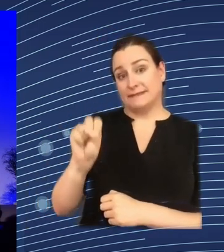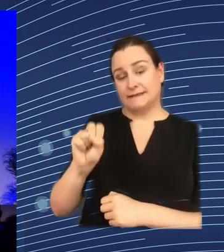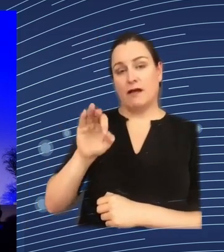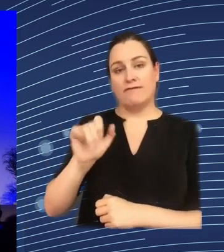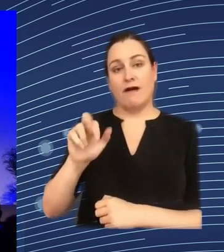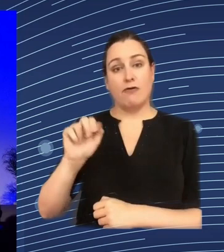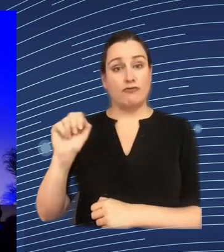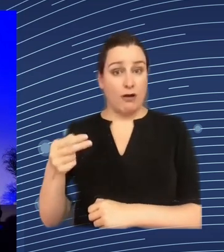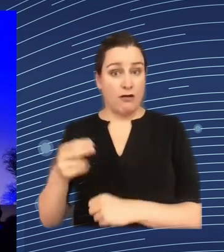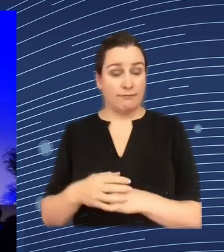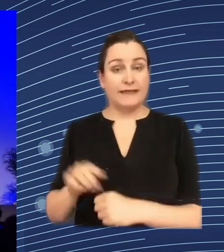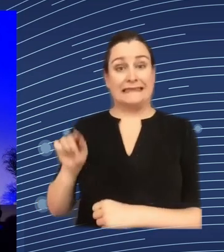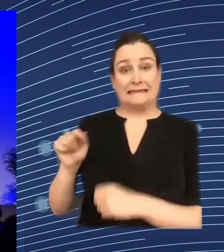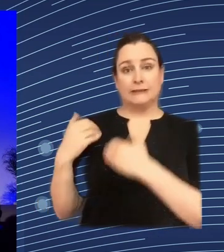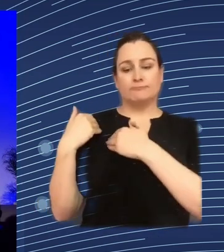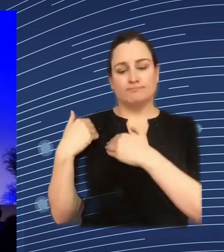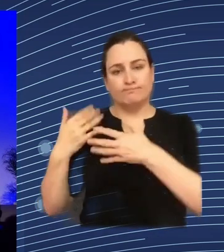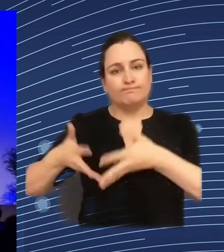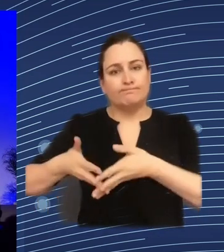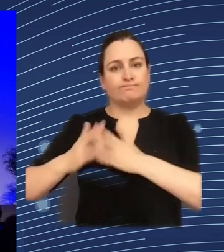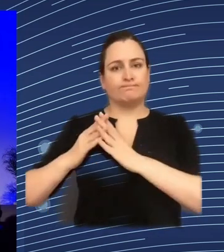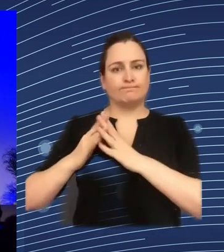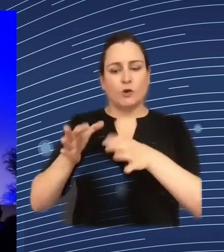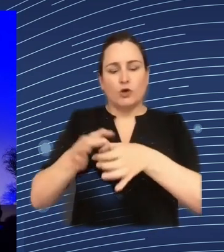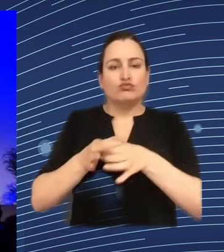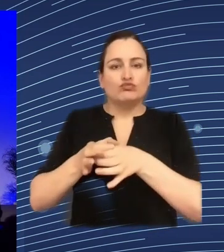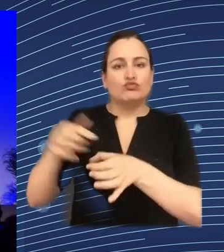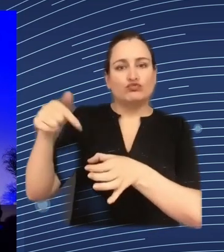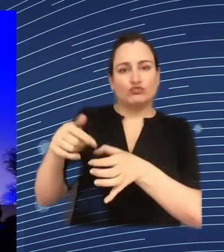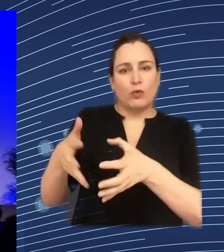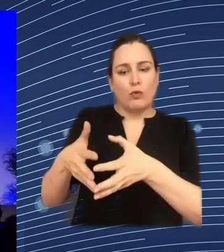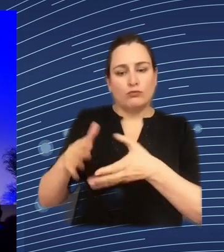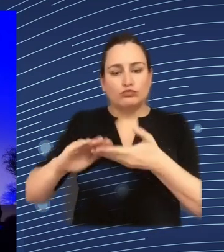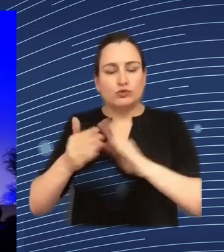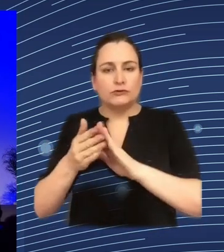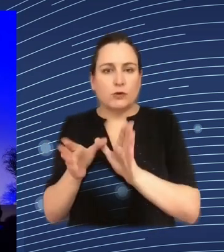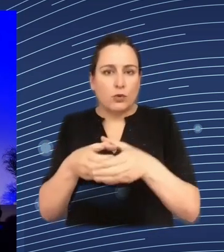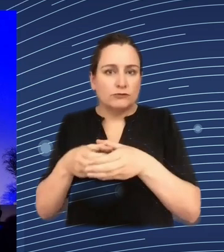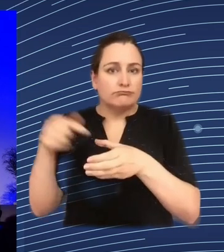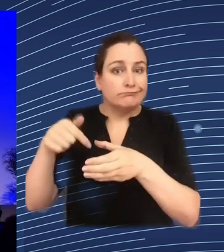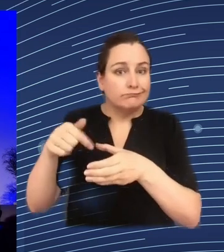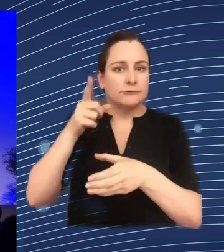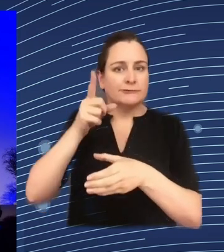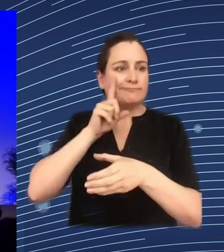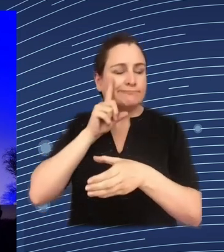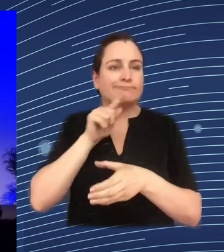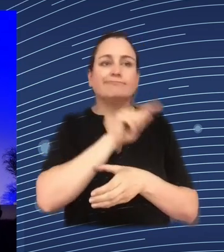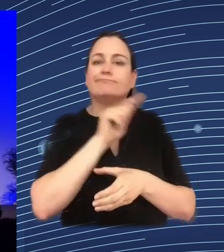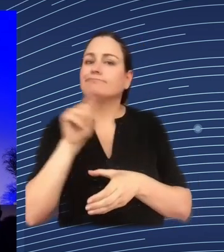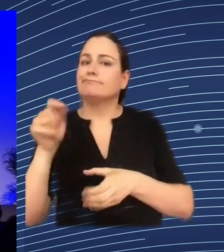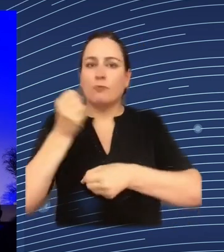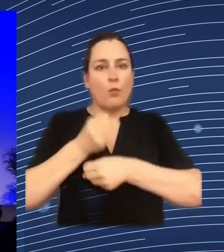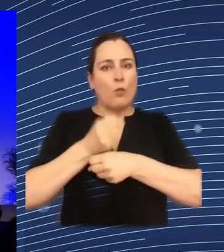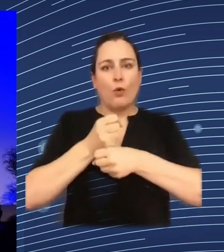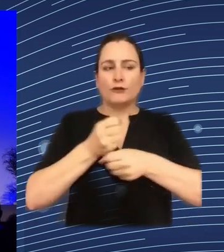an NGO dedicated to helping platform workers access their personal data at work and to challenge unfair algorithmic management